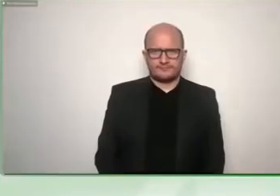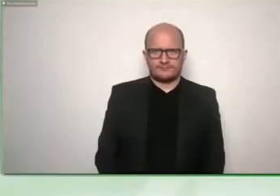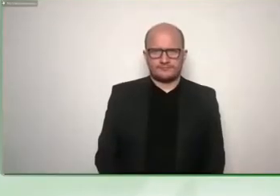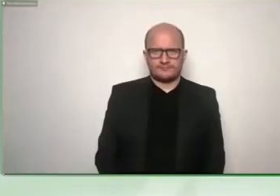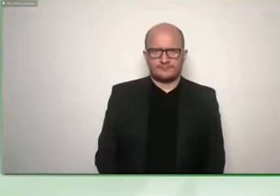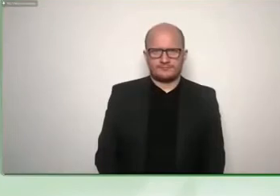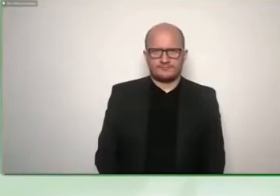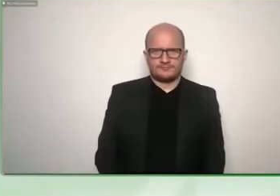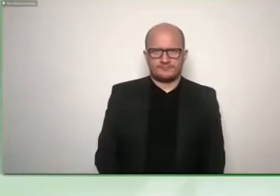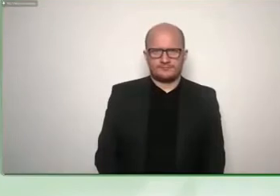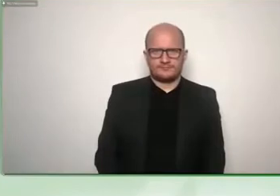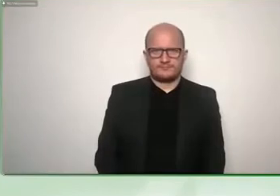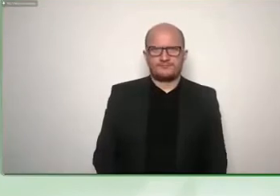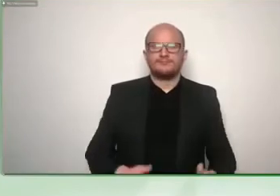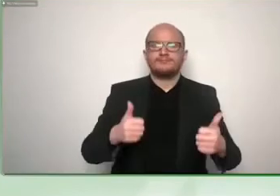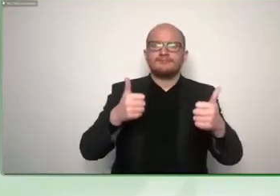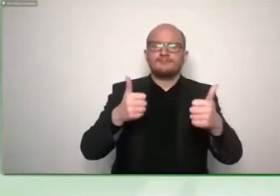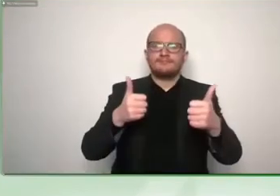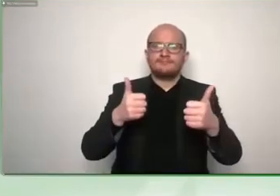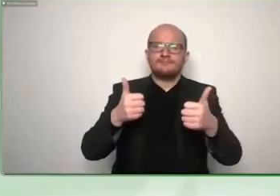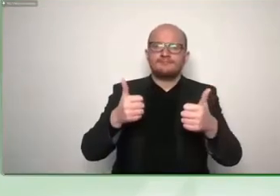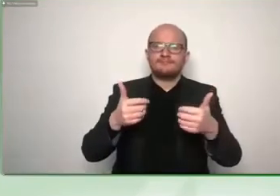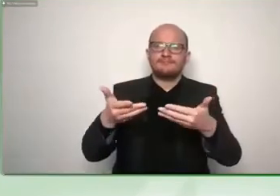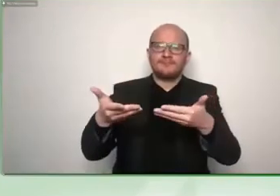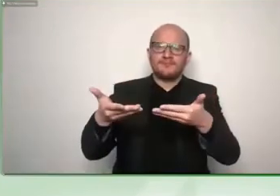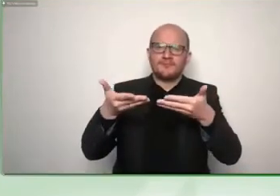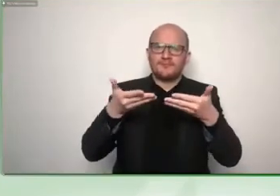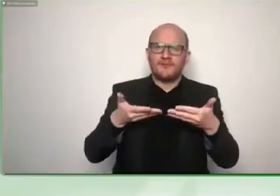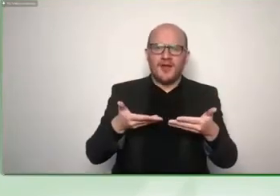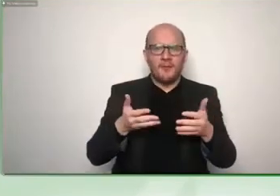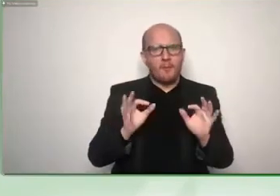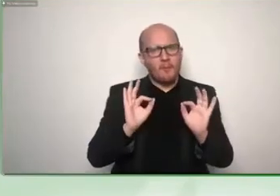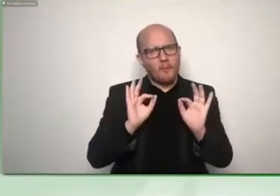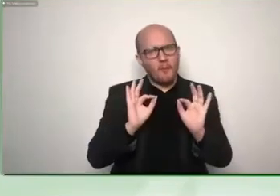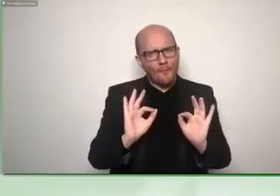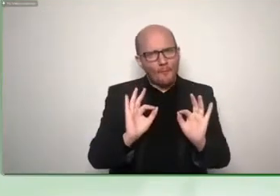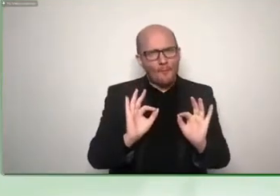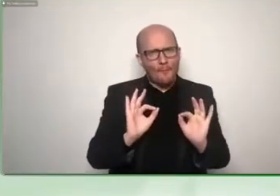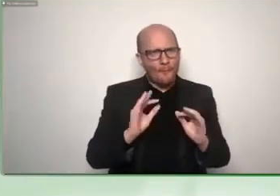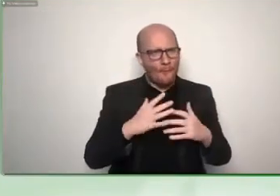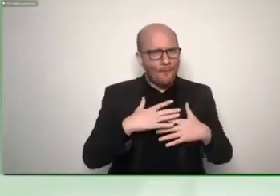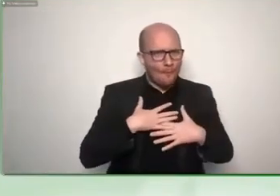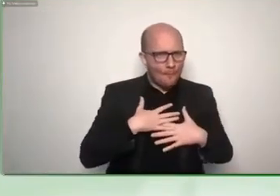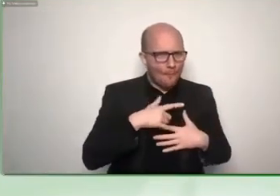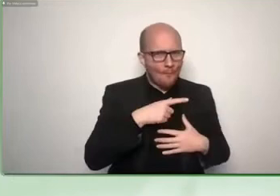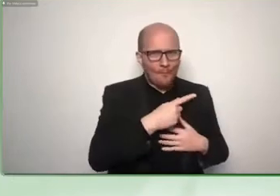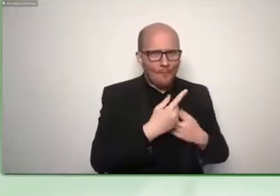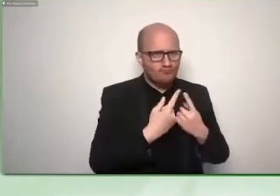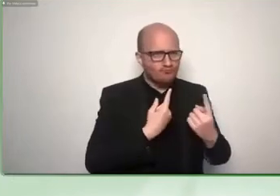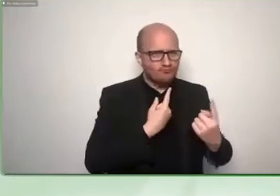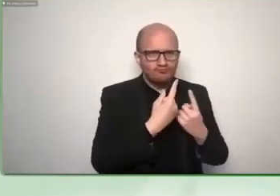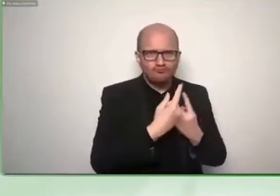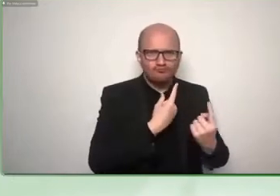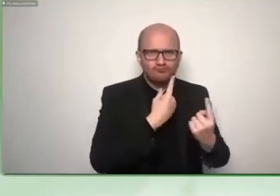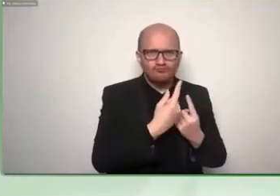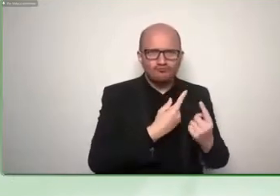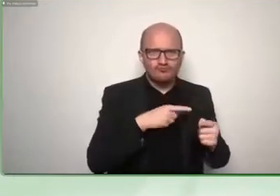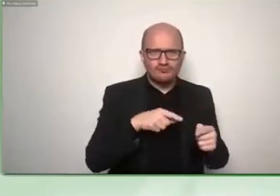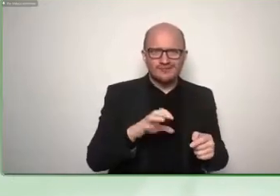welcome to a new and exciting fireside talk of the zero project conference 2022